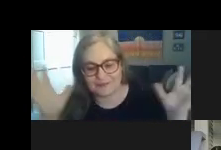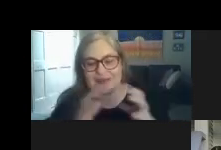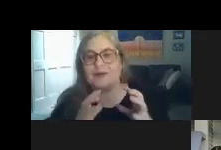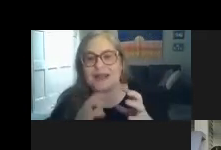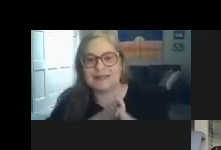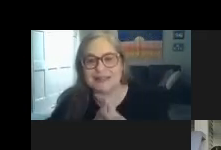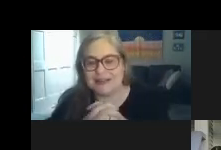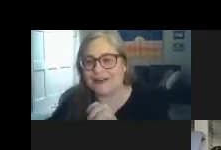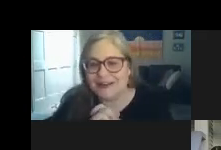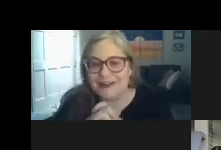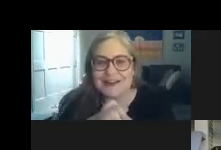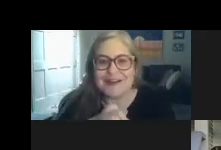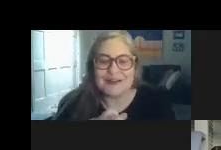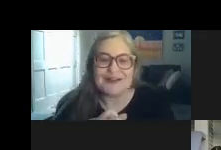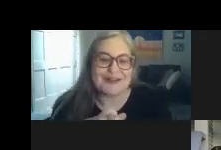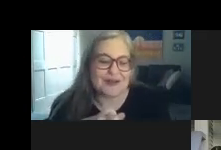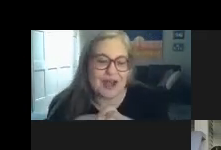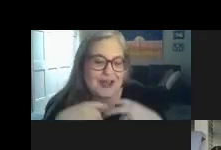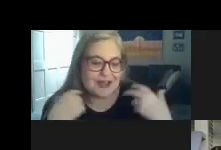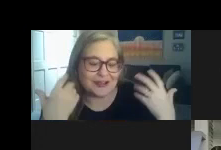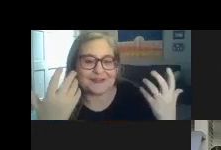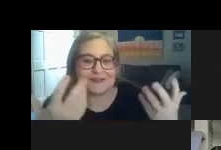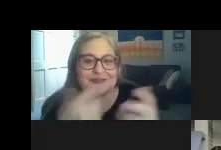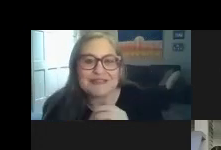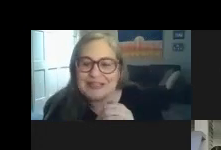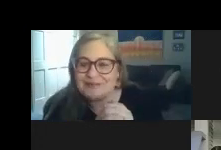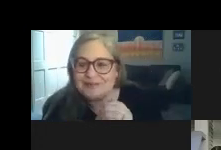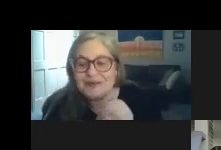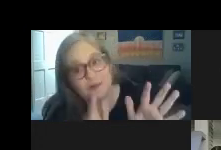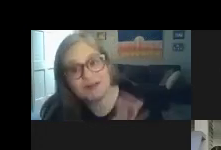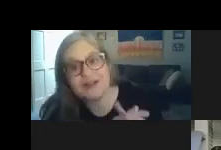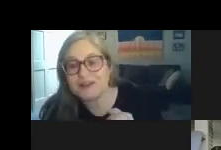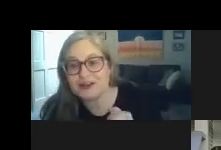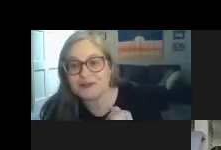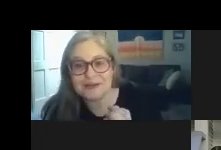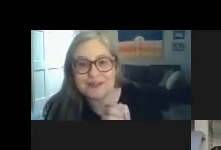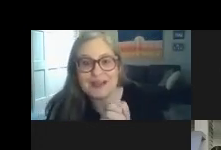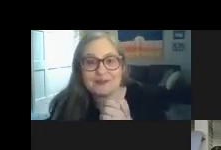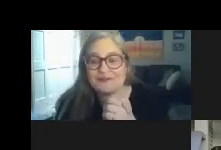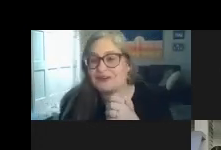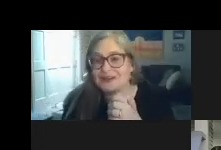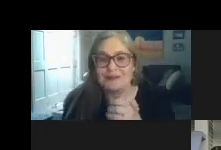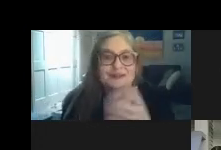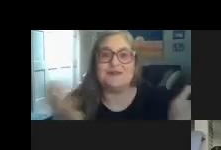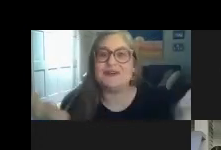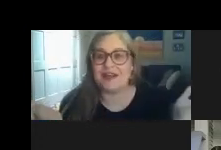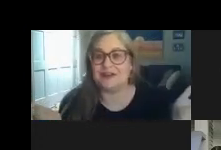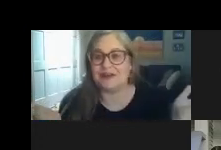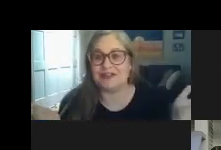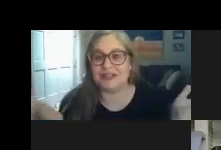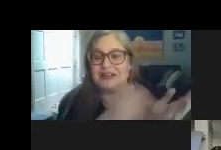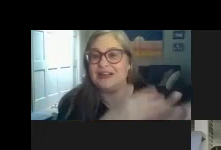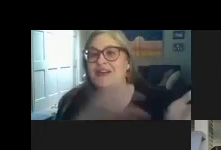summarizing here uh the school team hopefully will agree with that referral and will do an